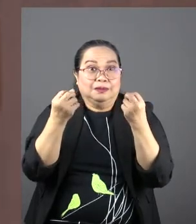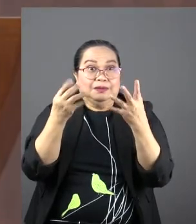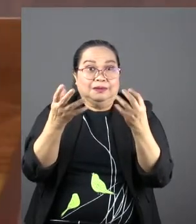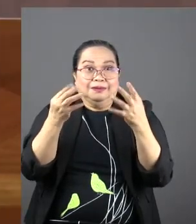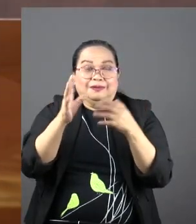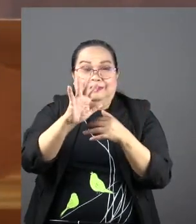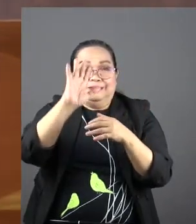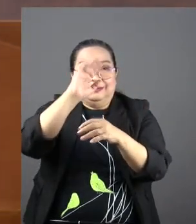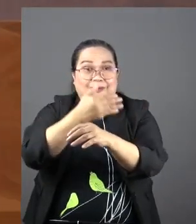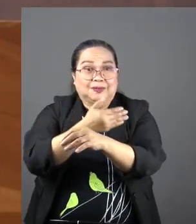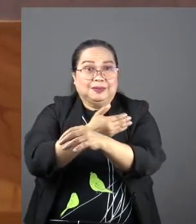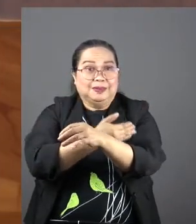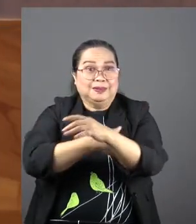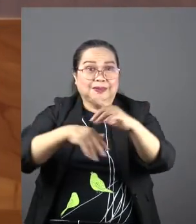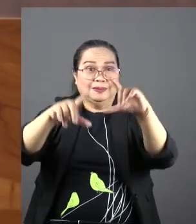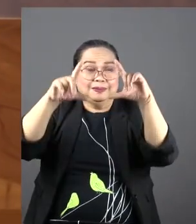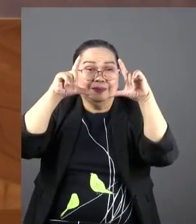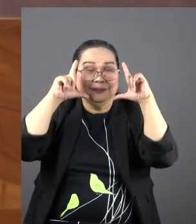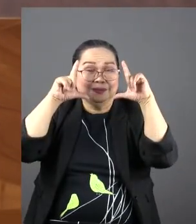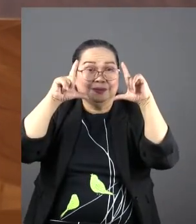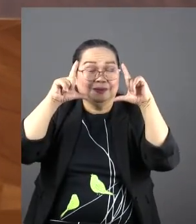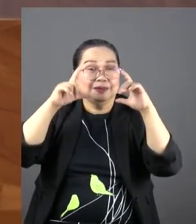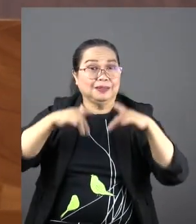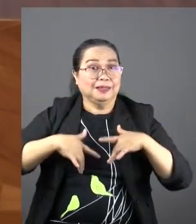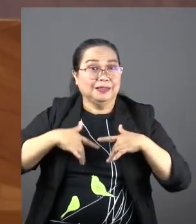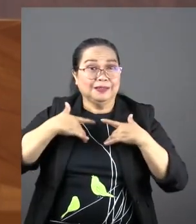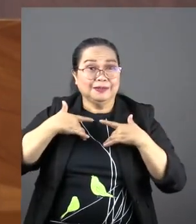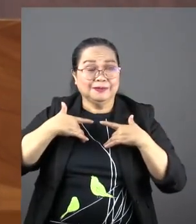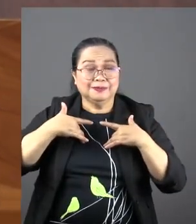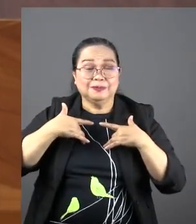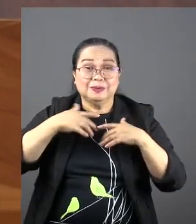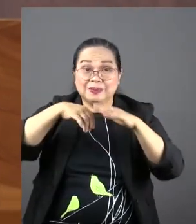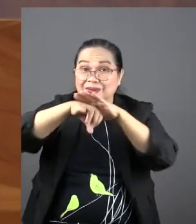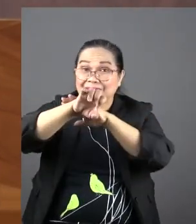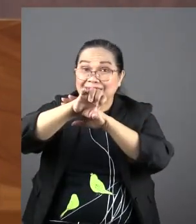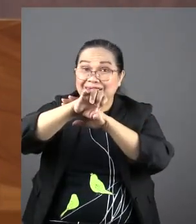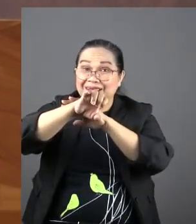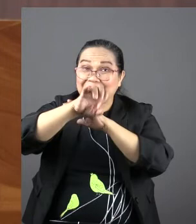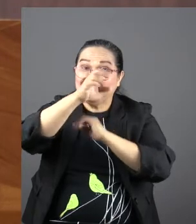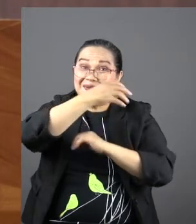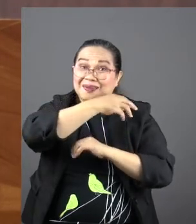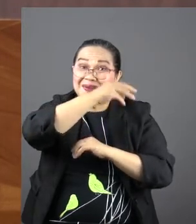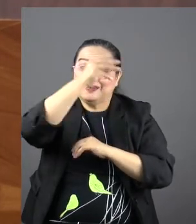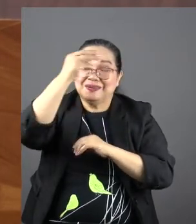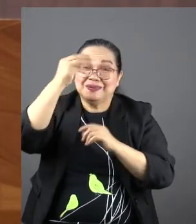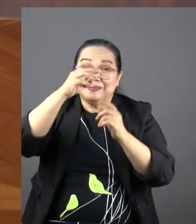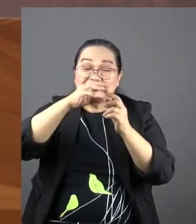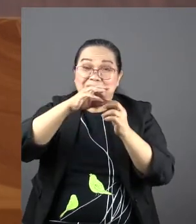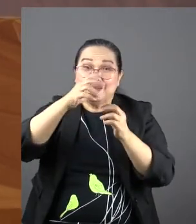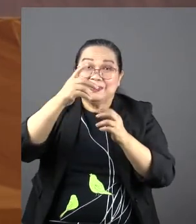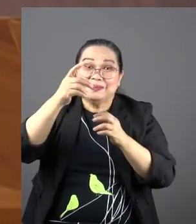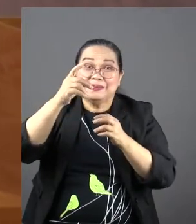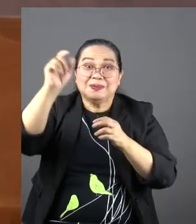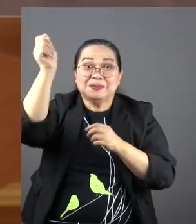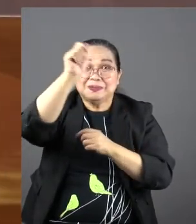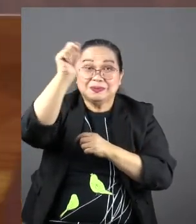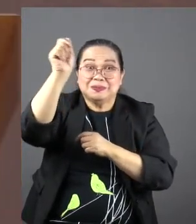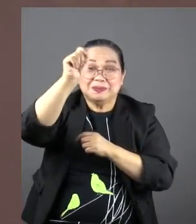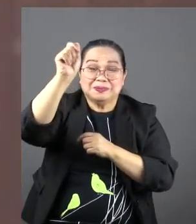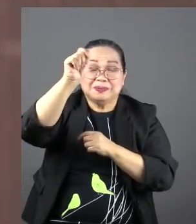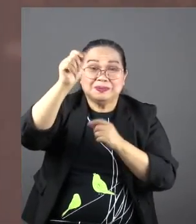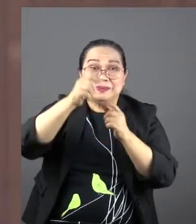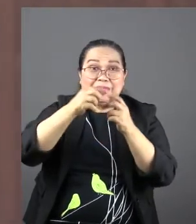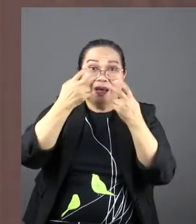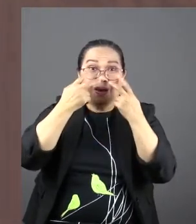of your son's career quote unquote was when he entered Jerusalem the entire Jerusalem perhaps it scene